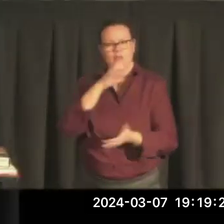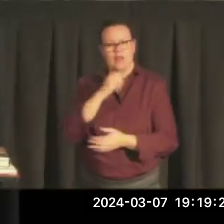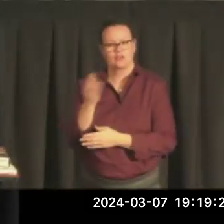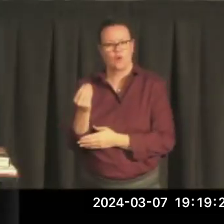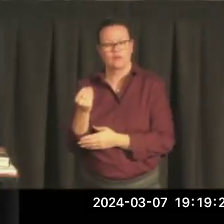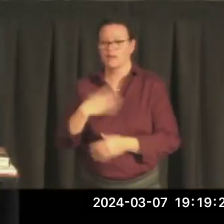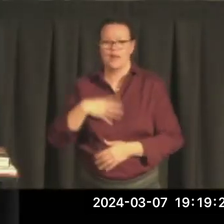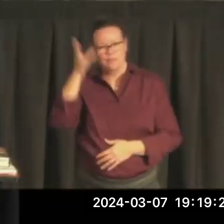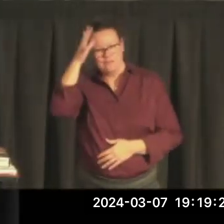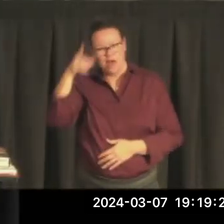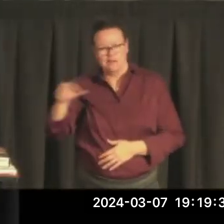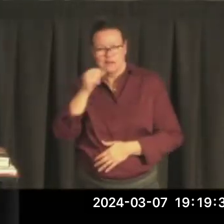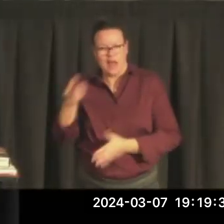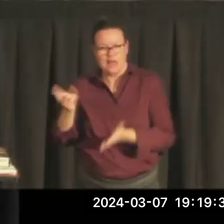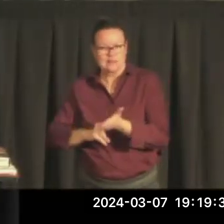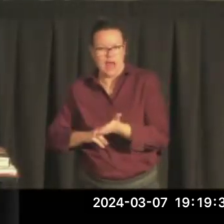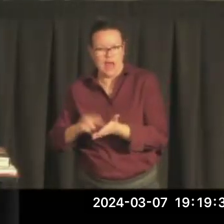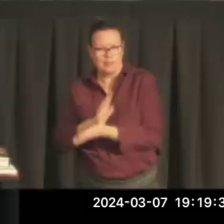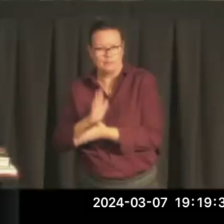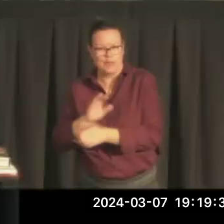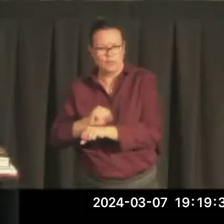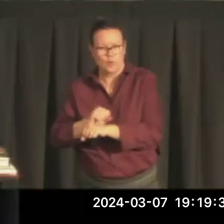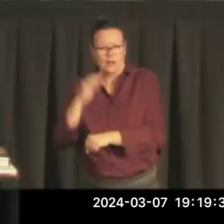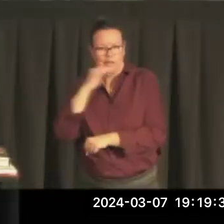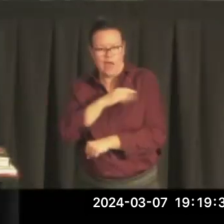wouldn't sign anything which said that I was 18 years old.